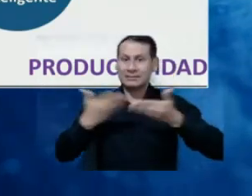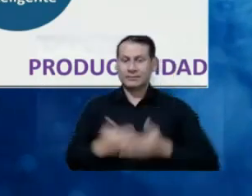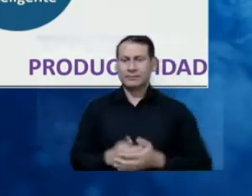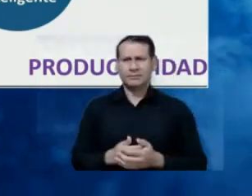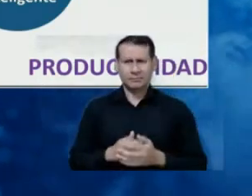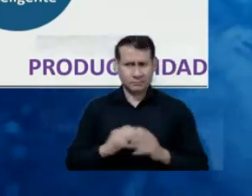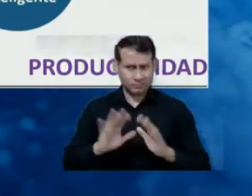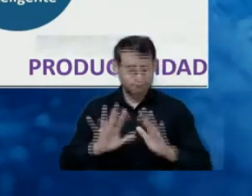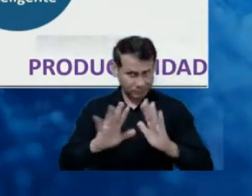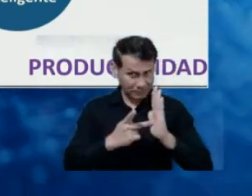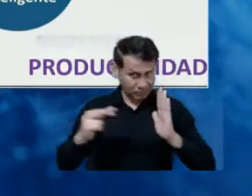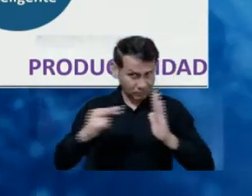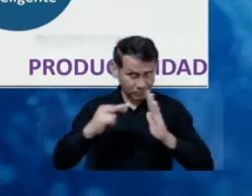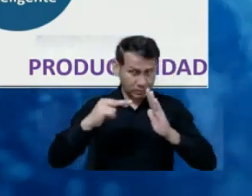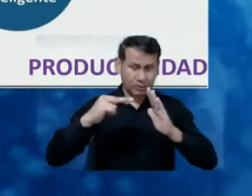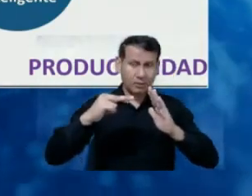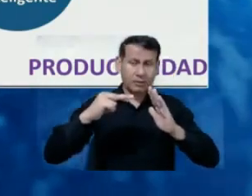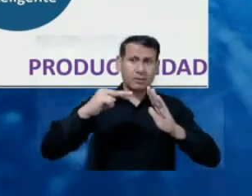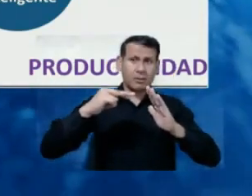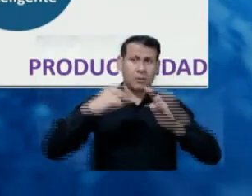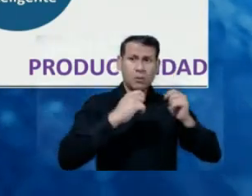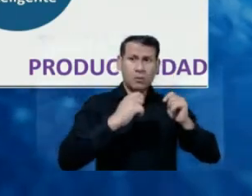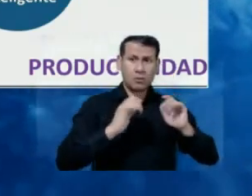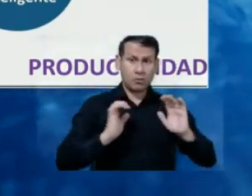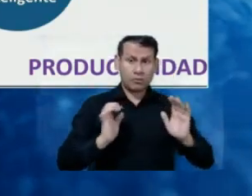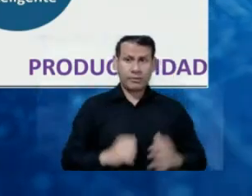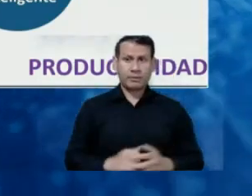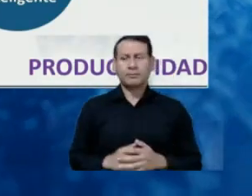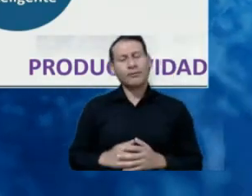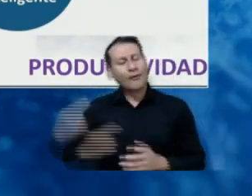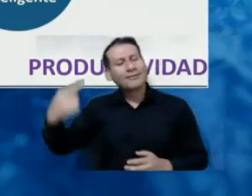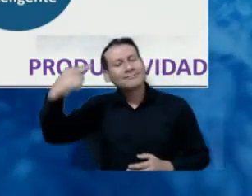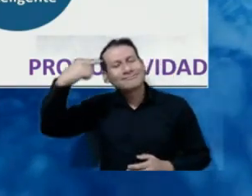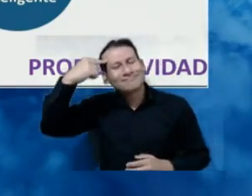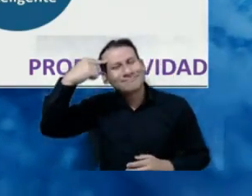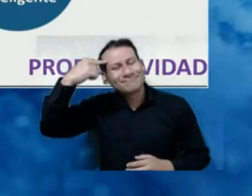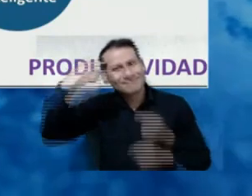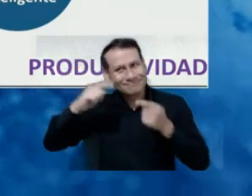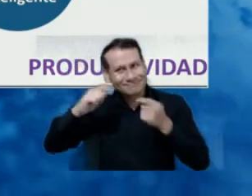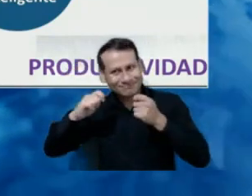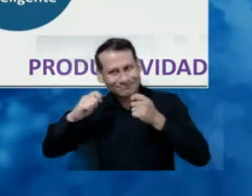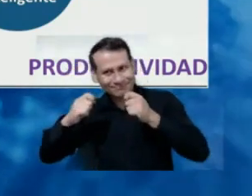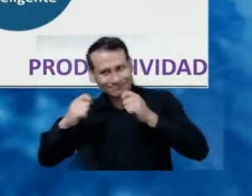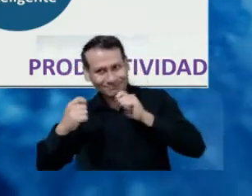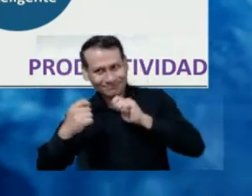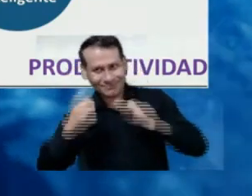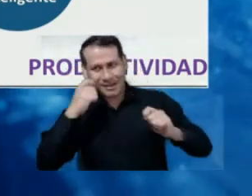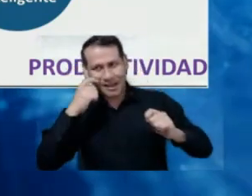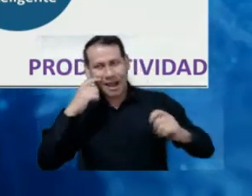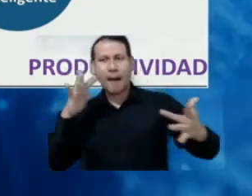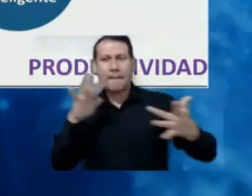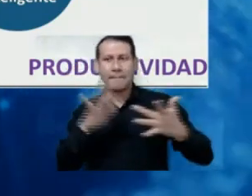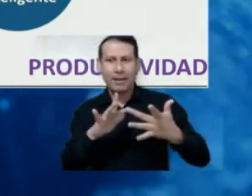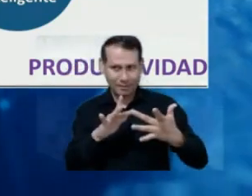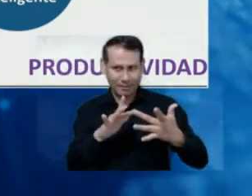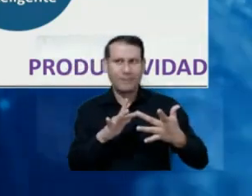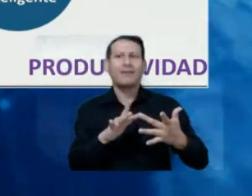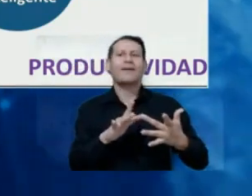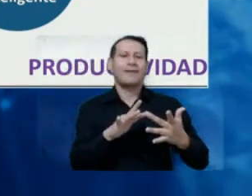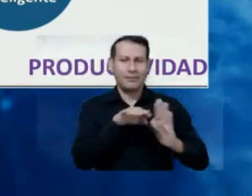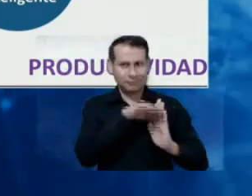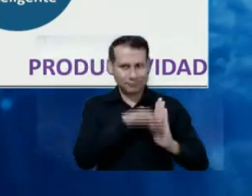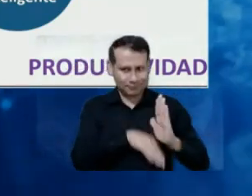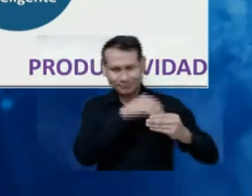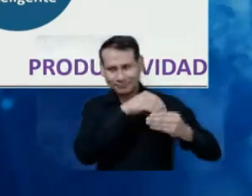question of technology. This is a change of attitude, of mindset. That involves, of course,